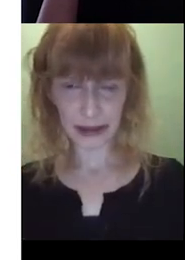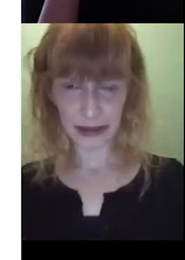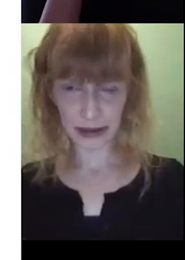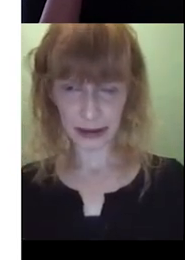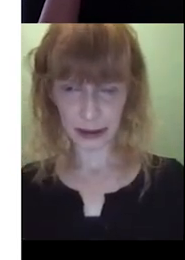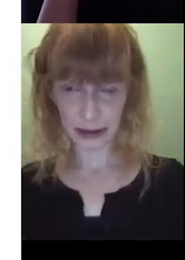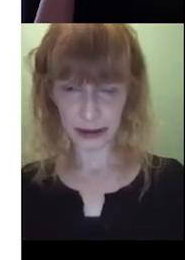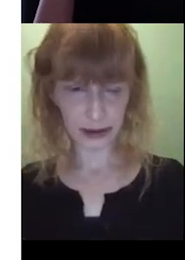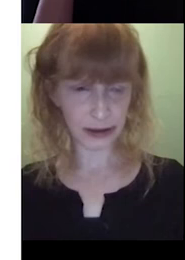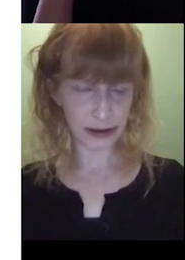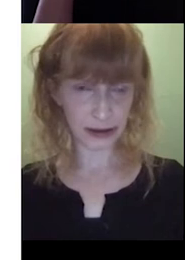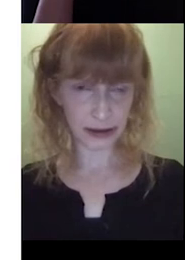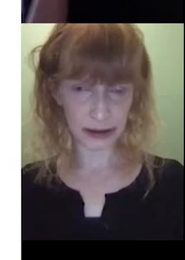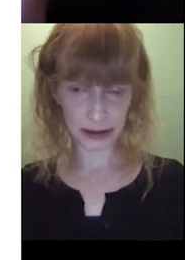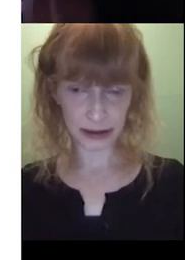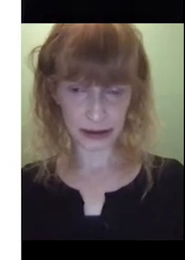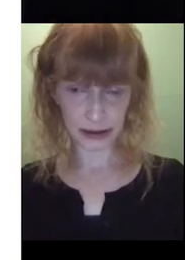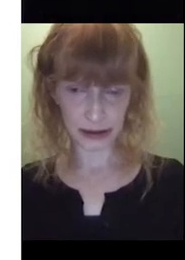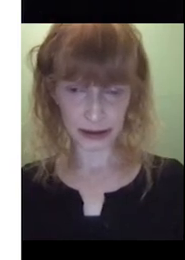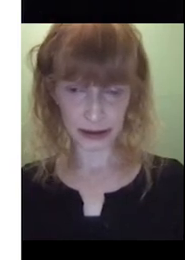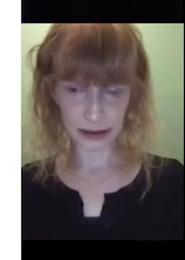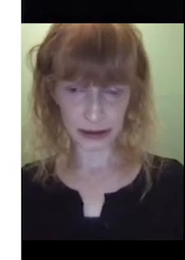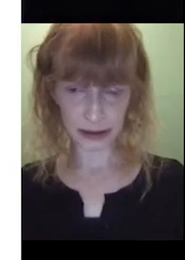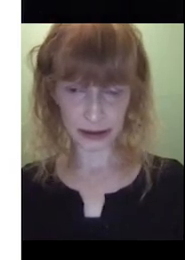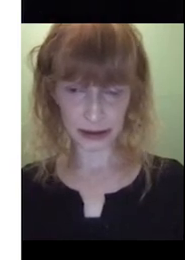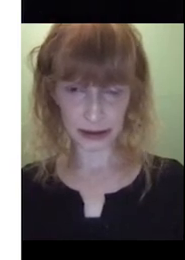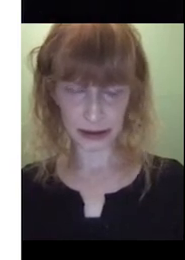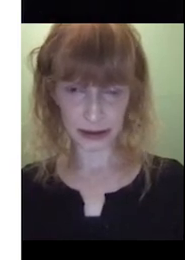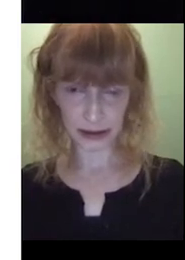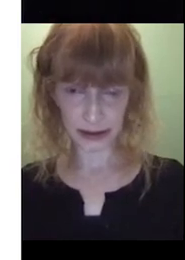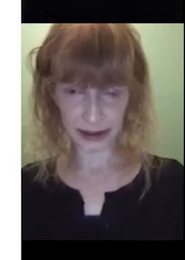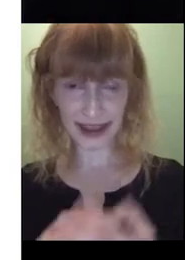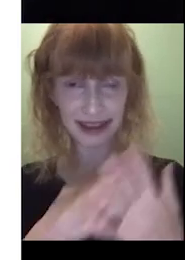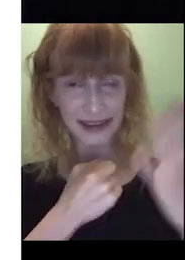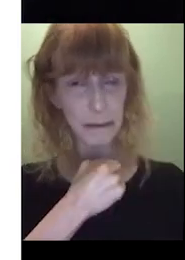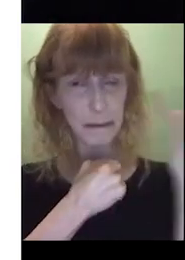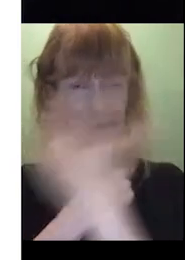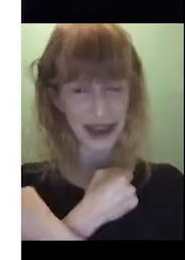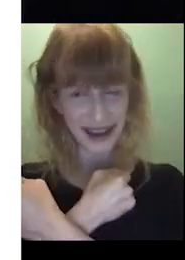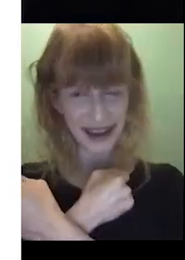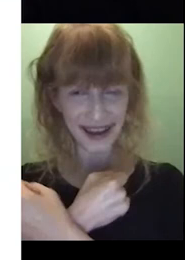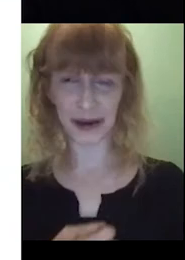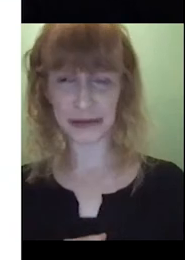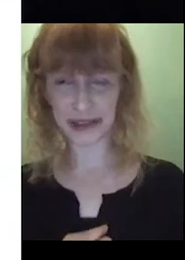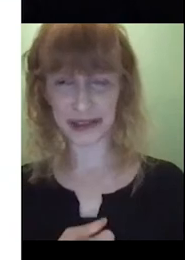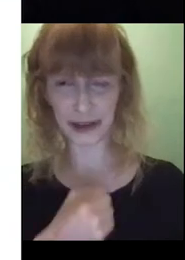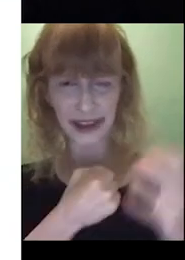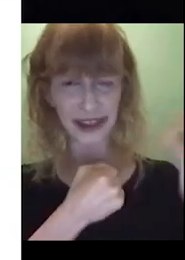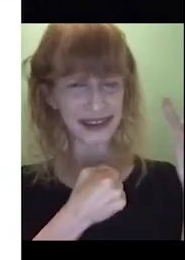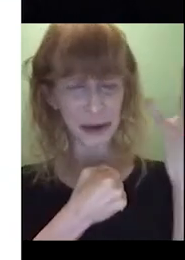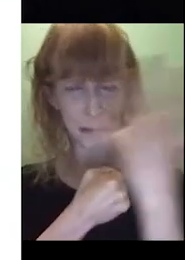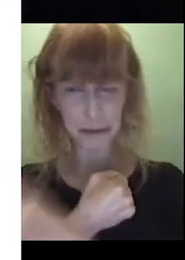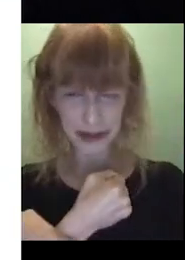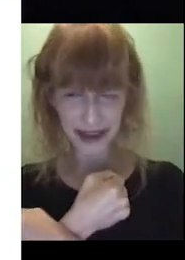Marion, did you have something to say as well? I was going to say, it's a bear. It's a bear. Absolutely.